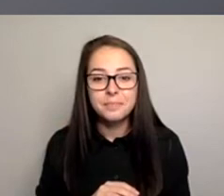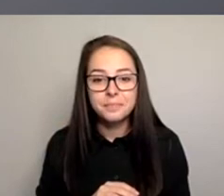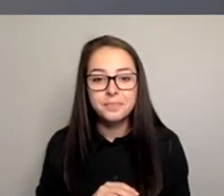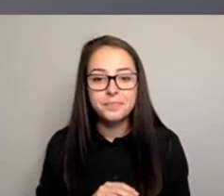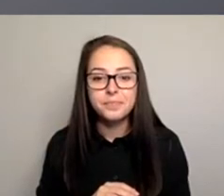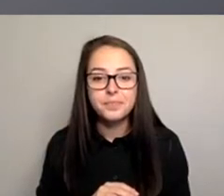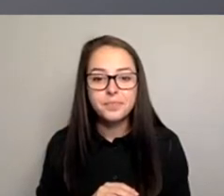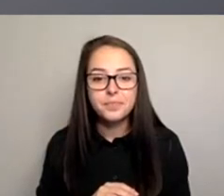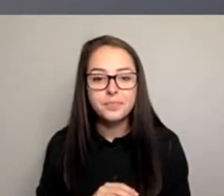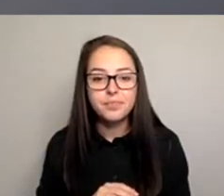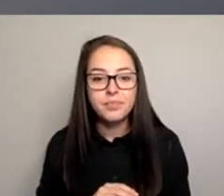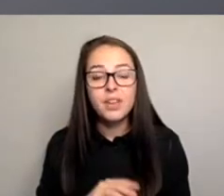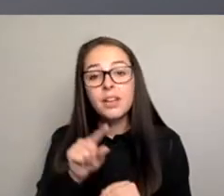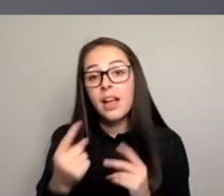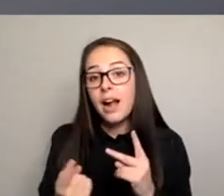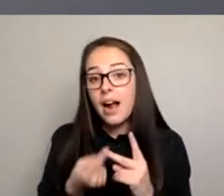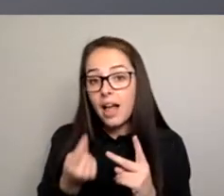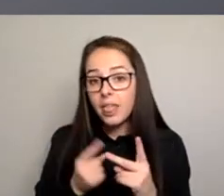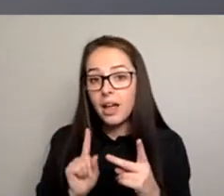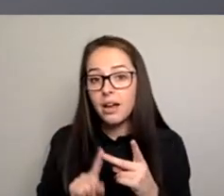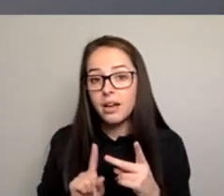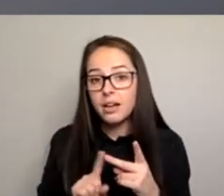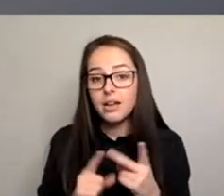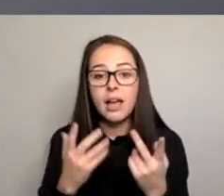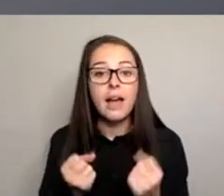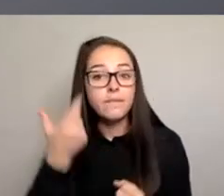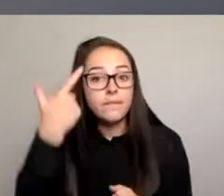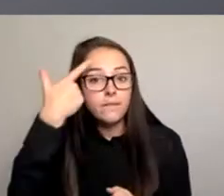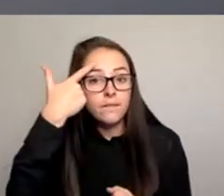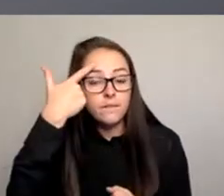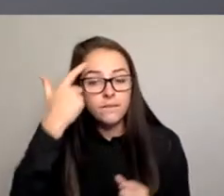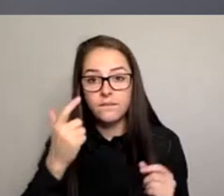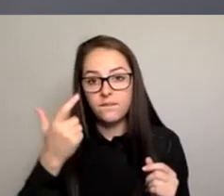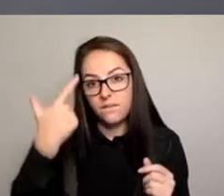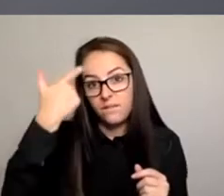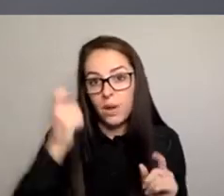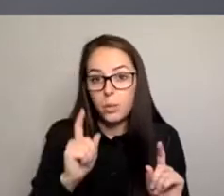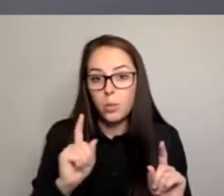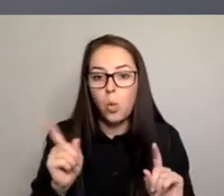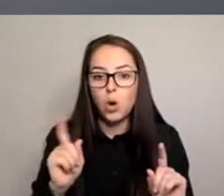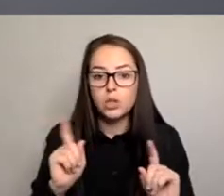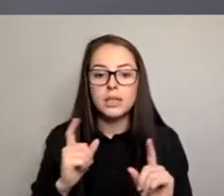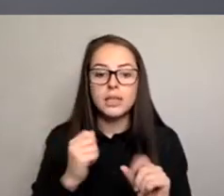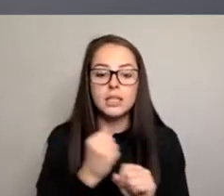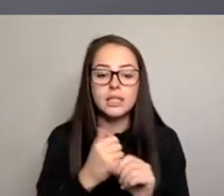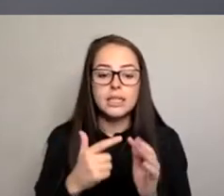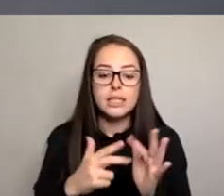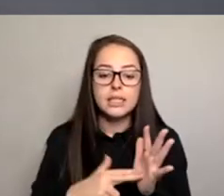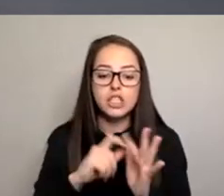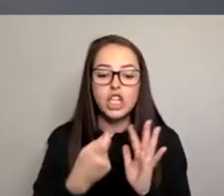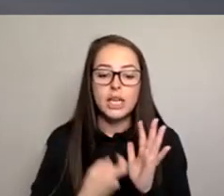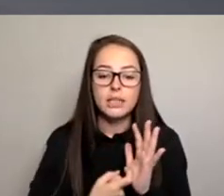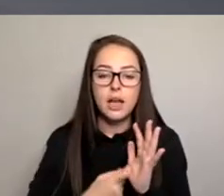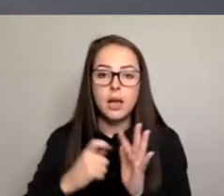do a gender pay audit of the council if one's not done. So again, I